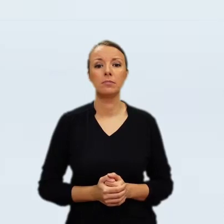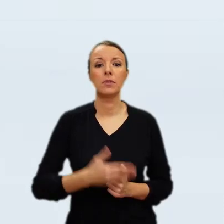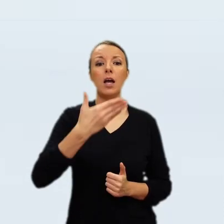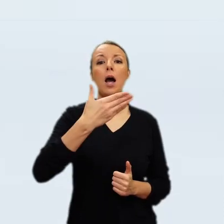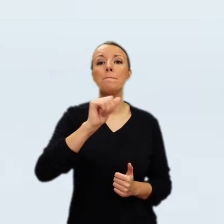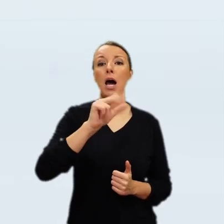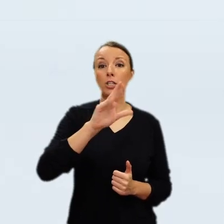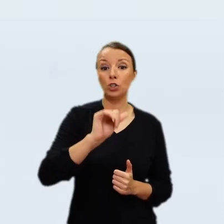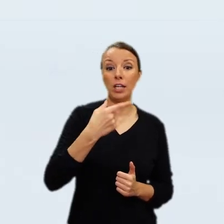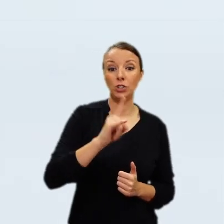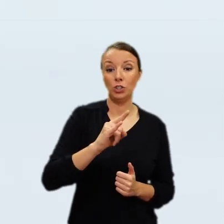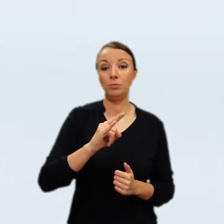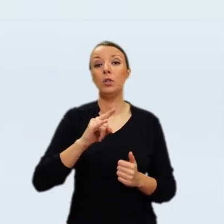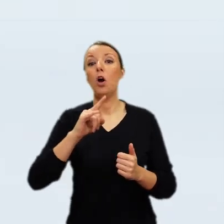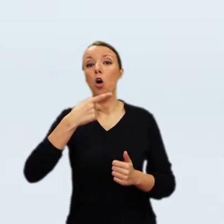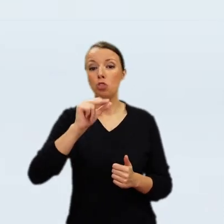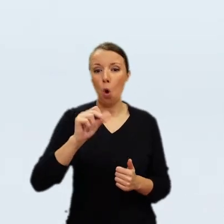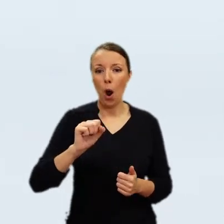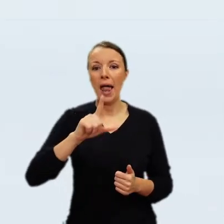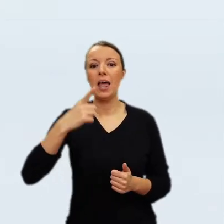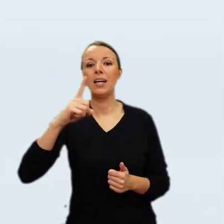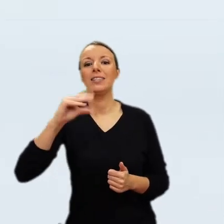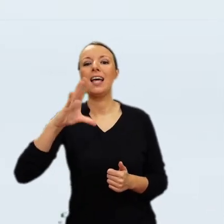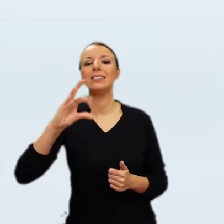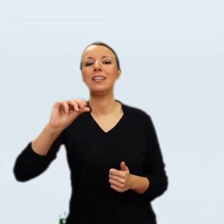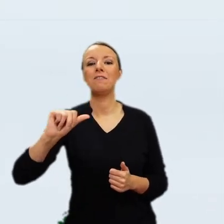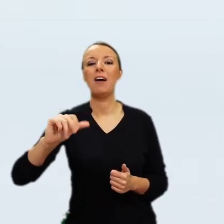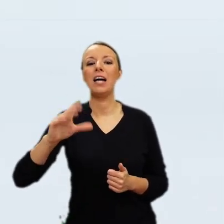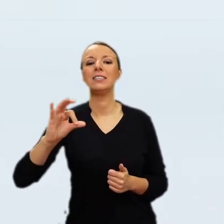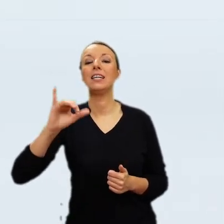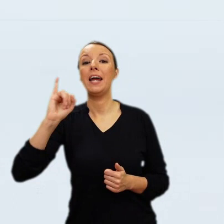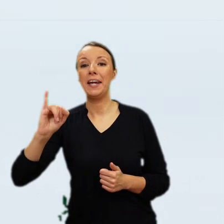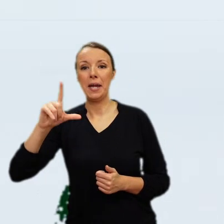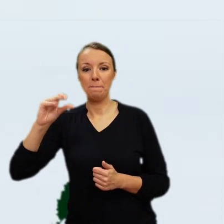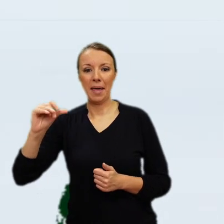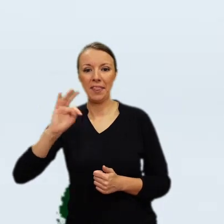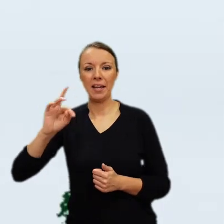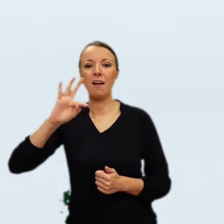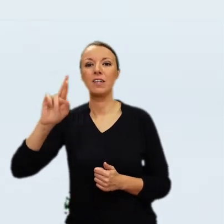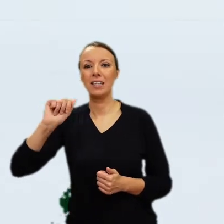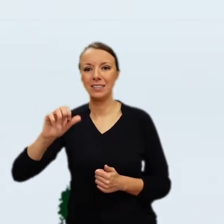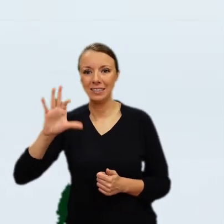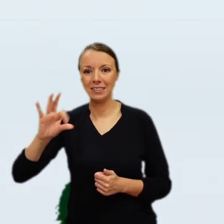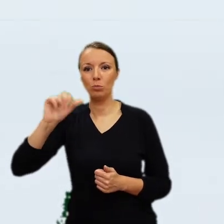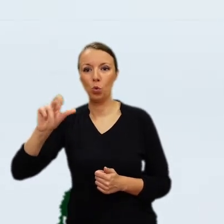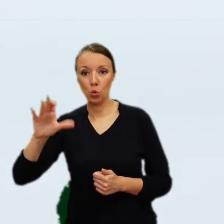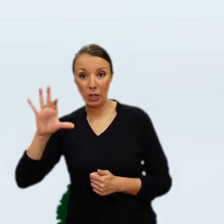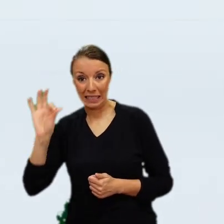inventories between 1793 and 1795, valued between 180 and 200 ducats.